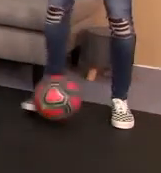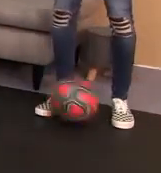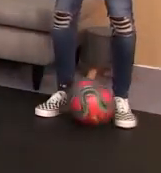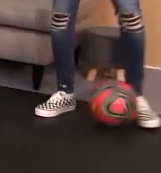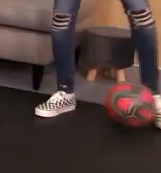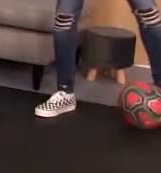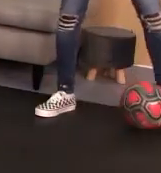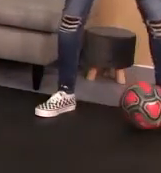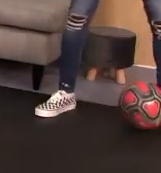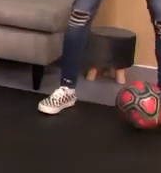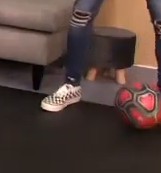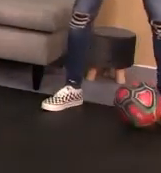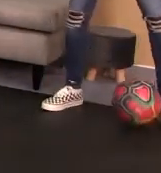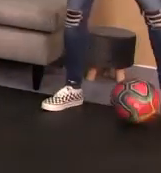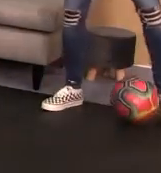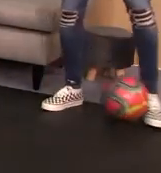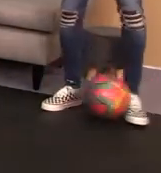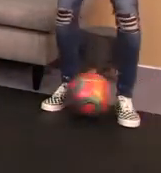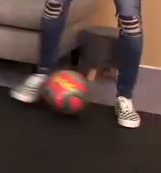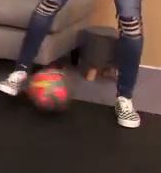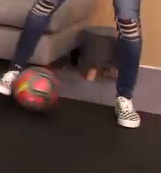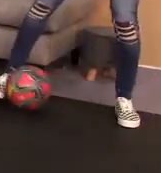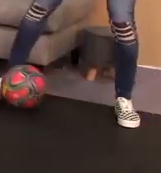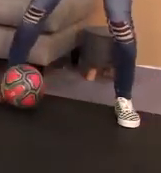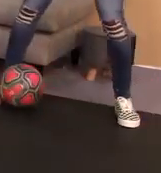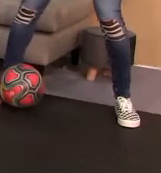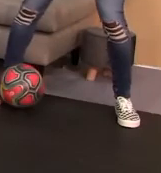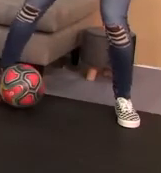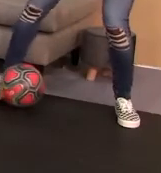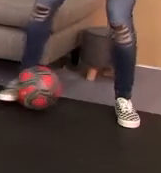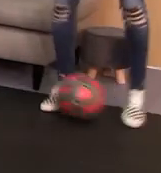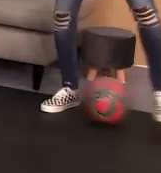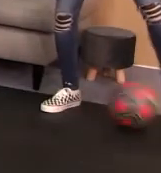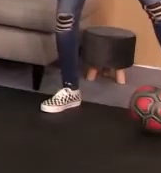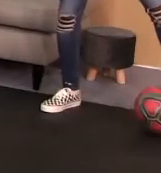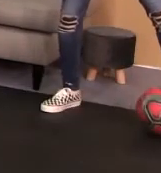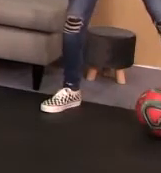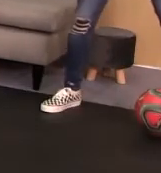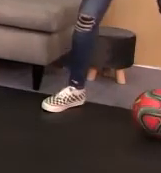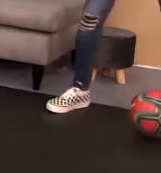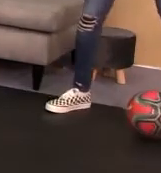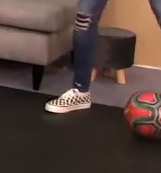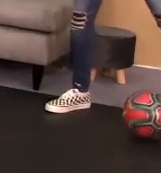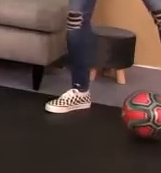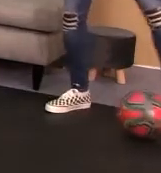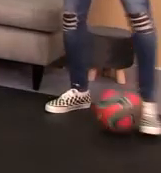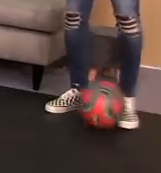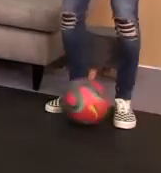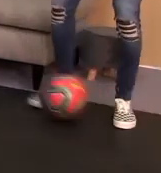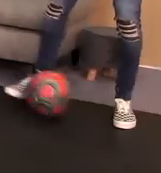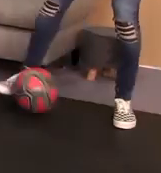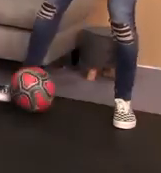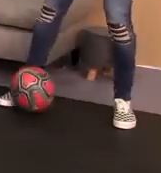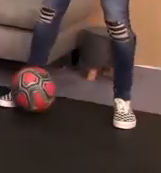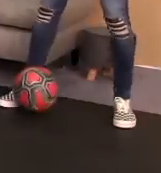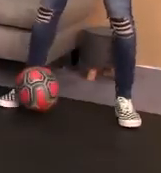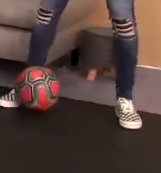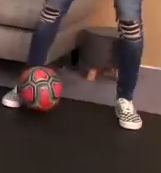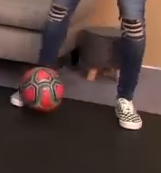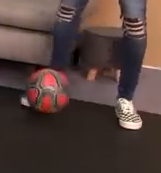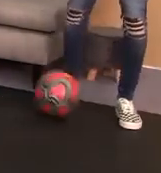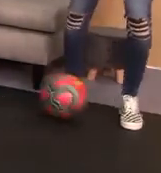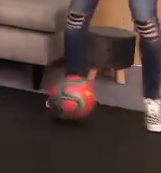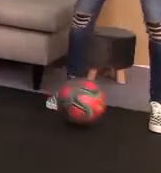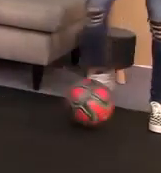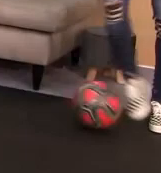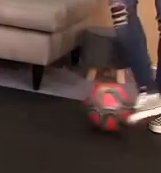These are kind of like some people may think they're unconventional ways of studying, but I'm needing you to be comfortable with the way that